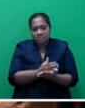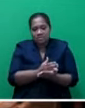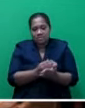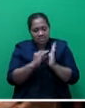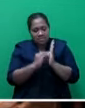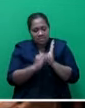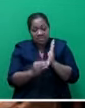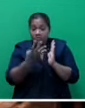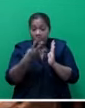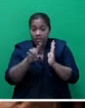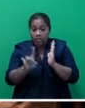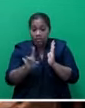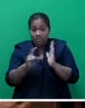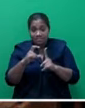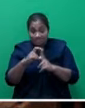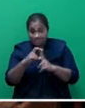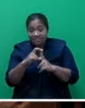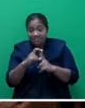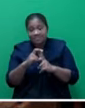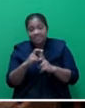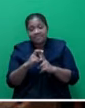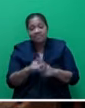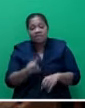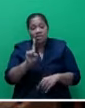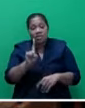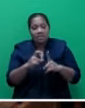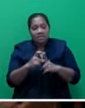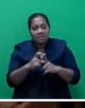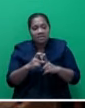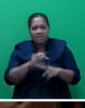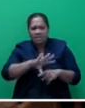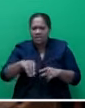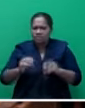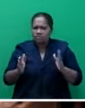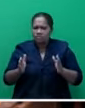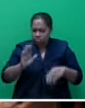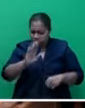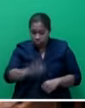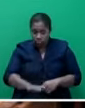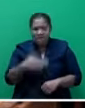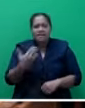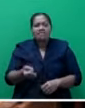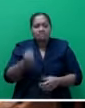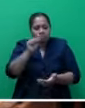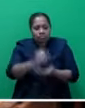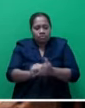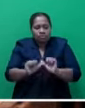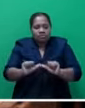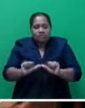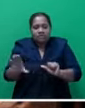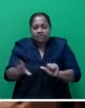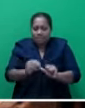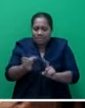41D. 1D, sorry. Every child has the right to be protected from abuse, neglect,